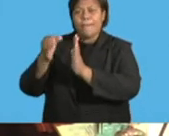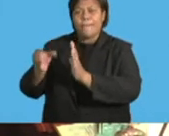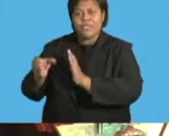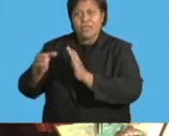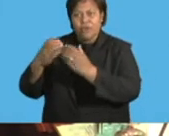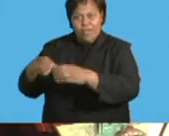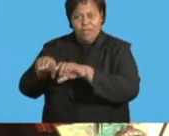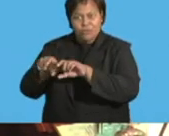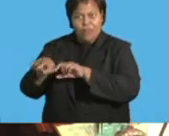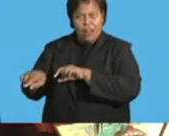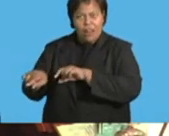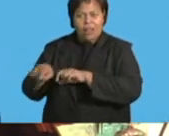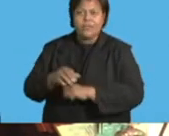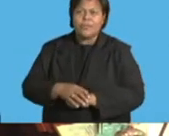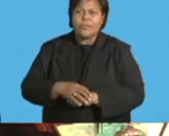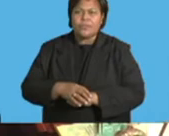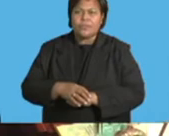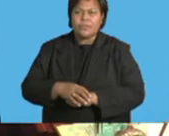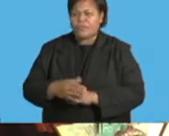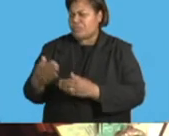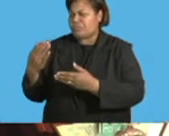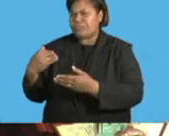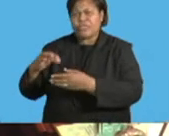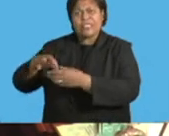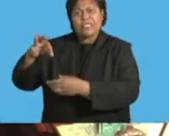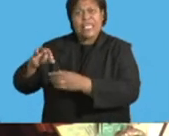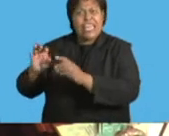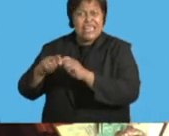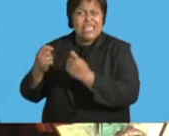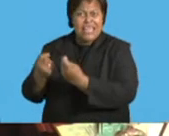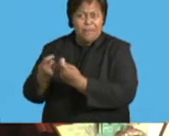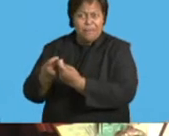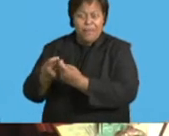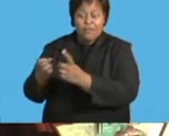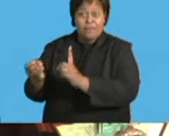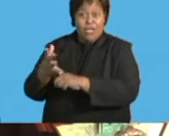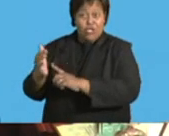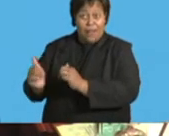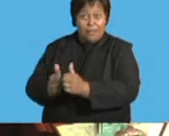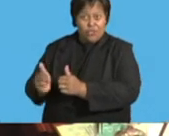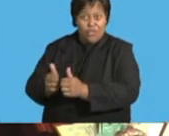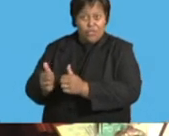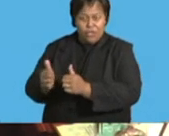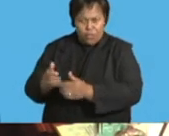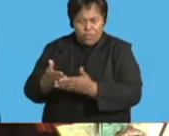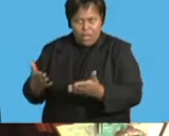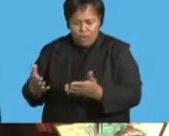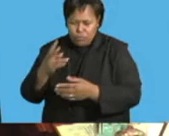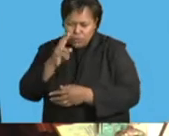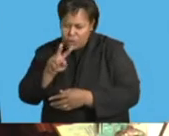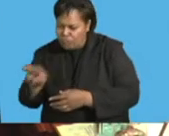Mr. Speaker, sir, the recent appointment of the team of special administrators will now see the demarcation between